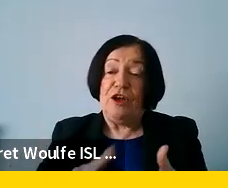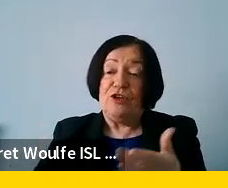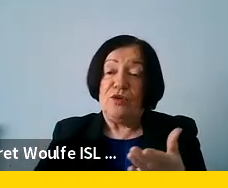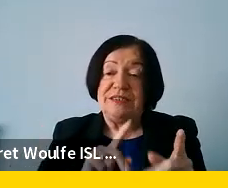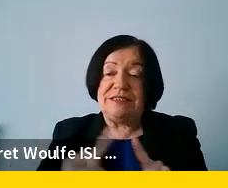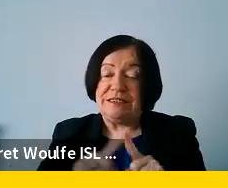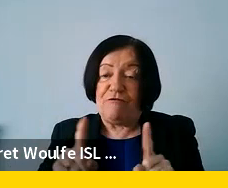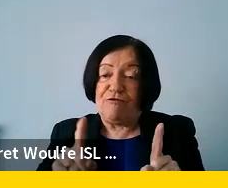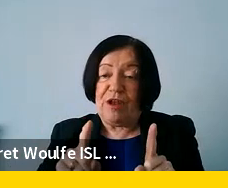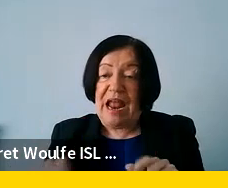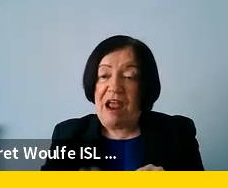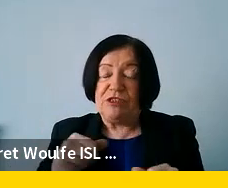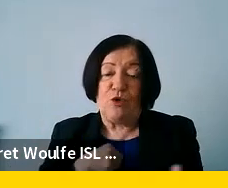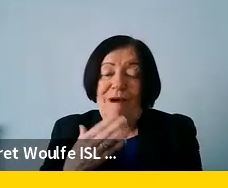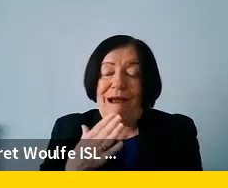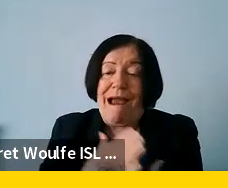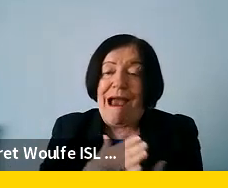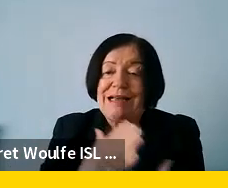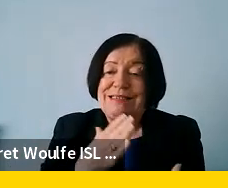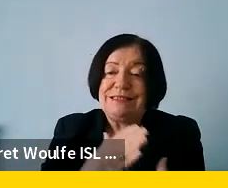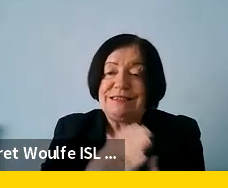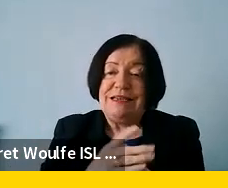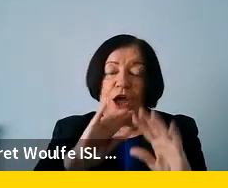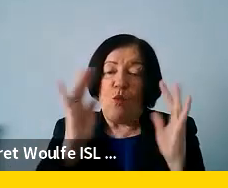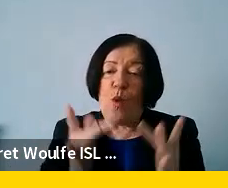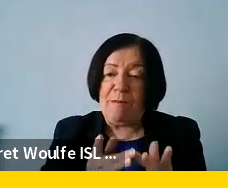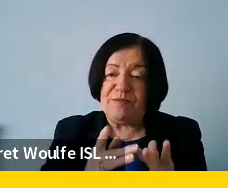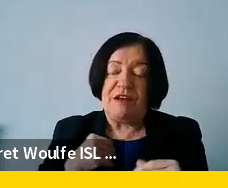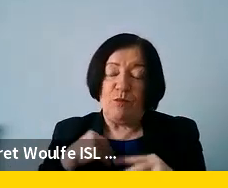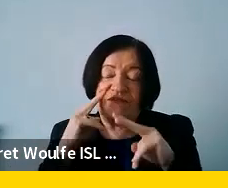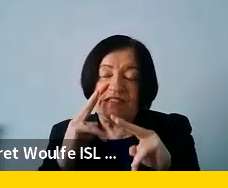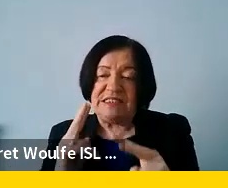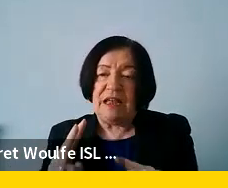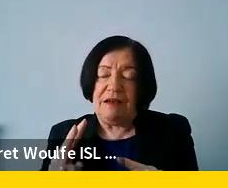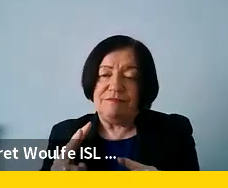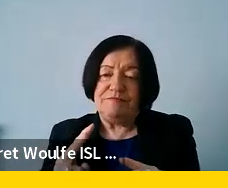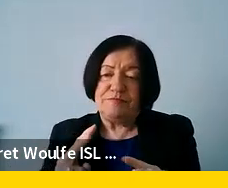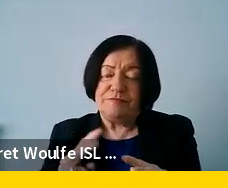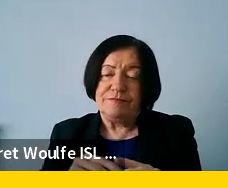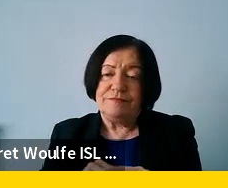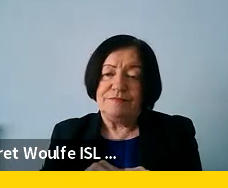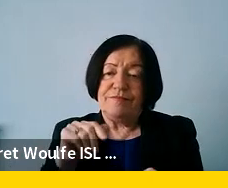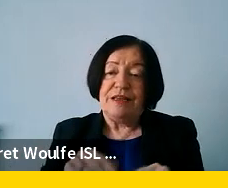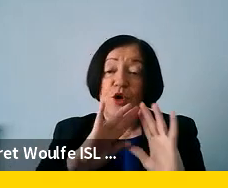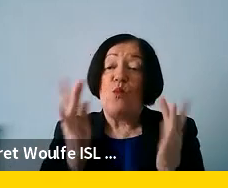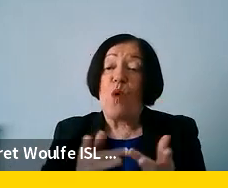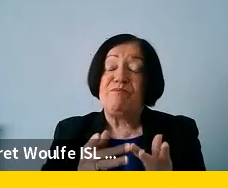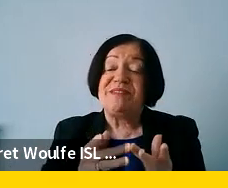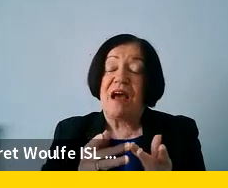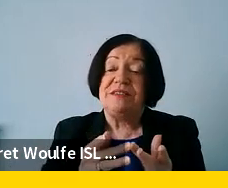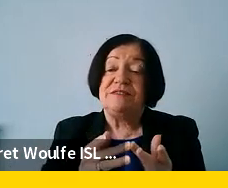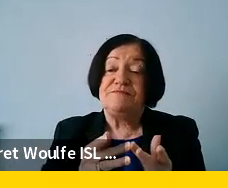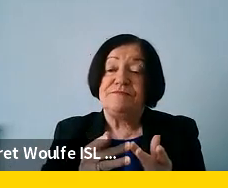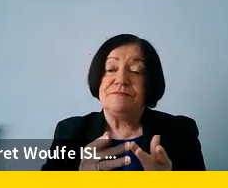platforms for them to access a certain website, and we've seen that these websites actually,